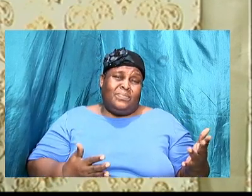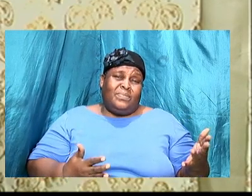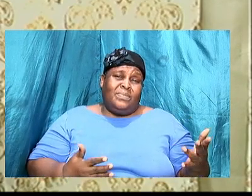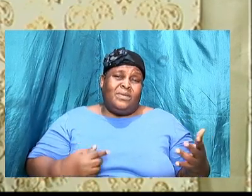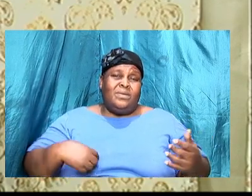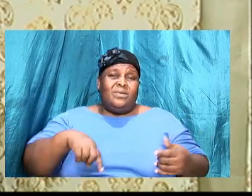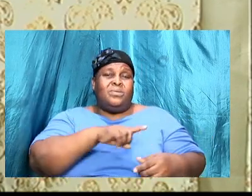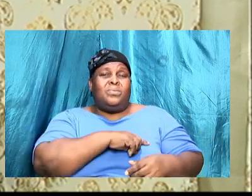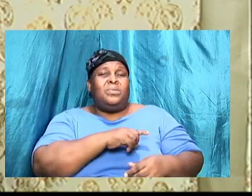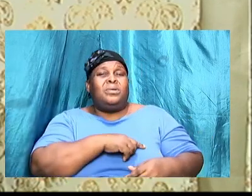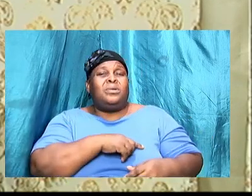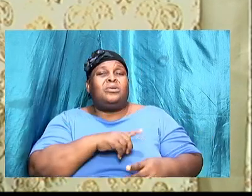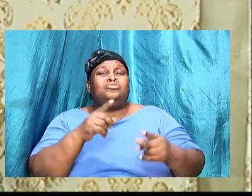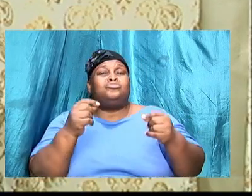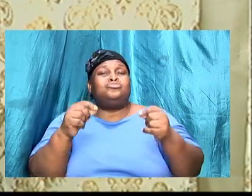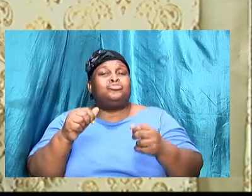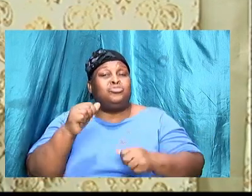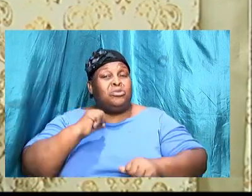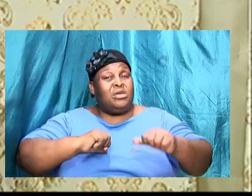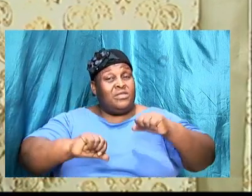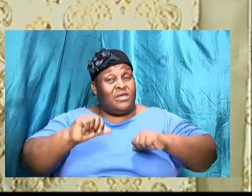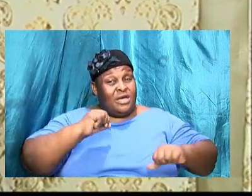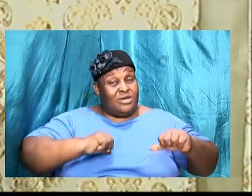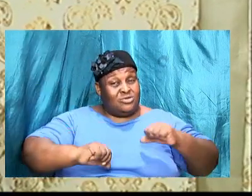we are going to do the actions